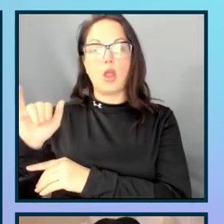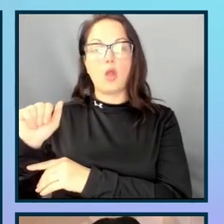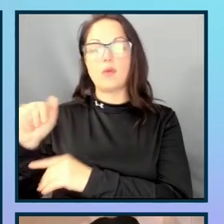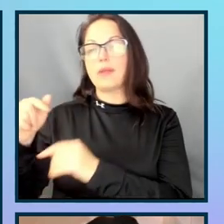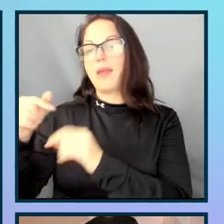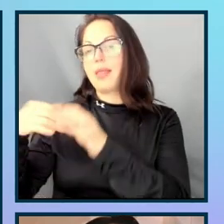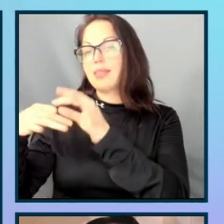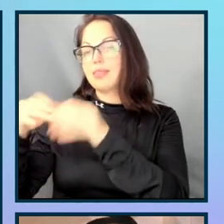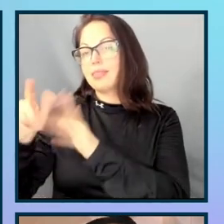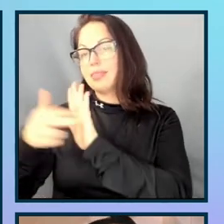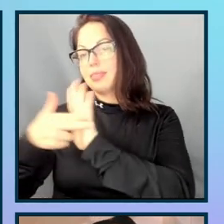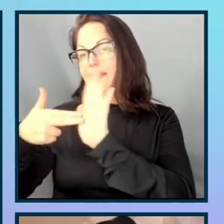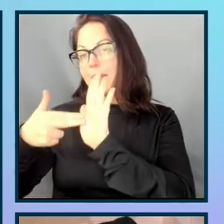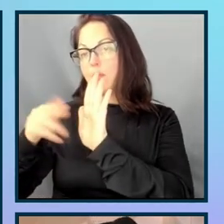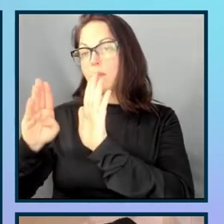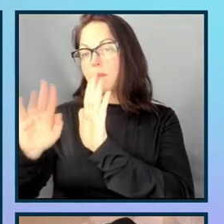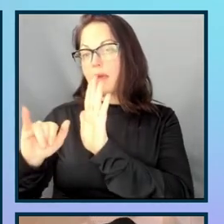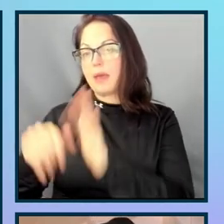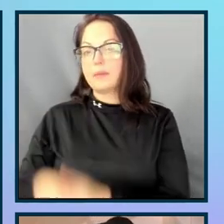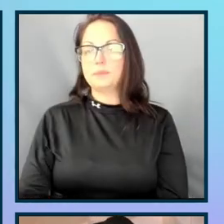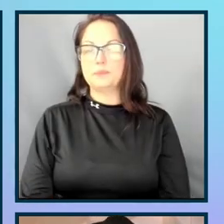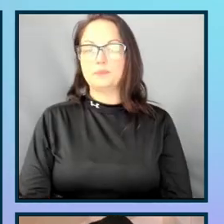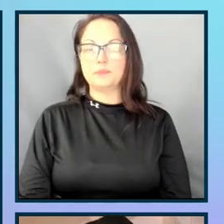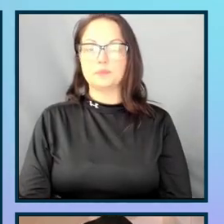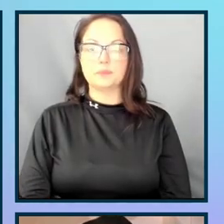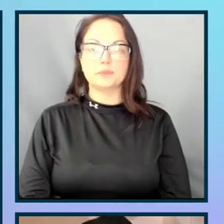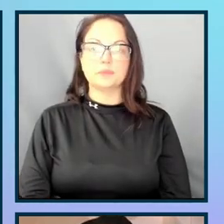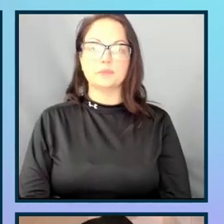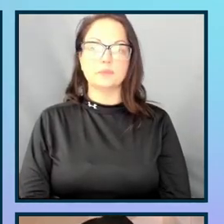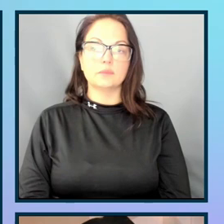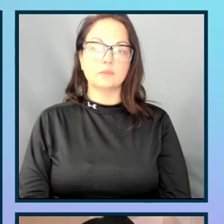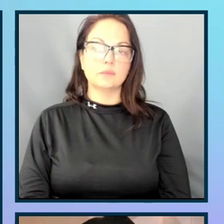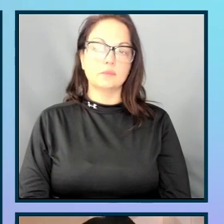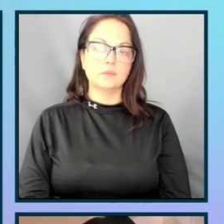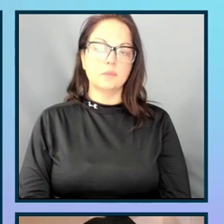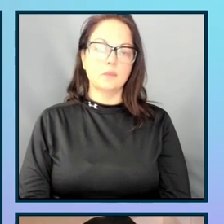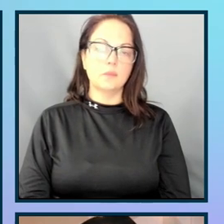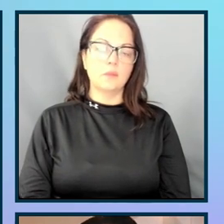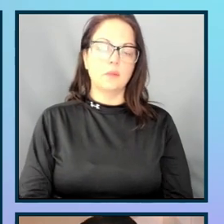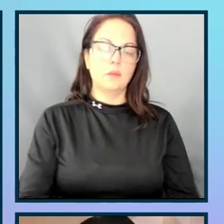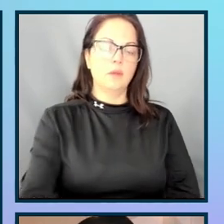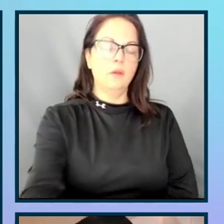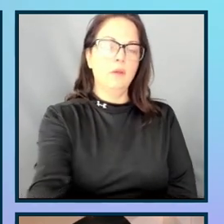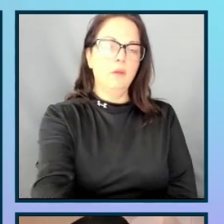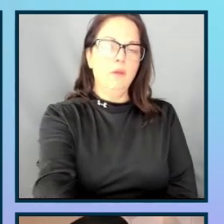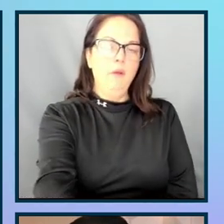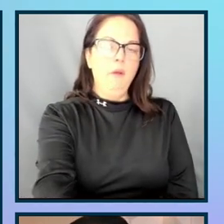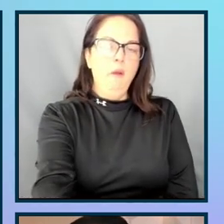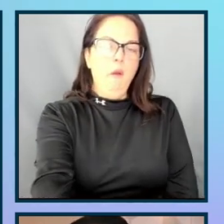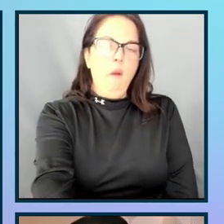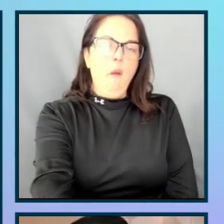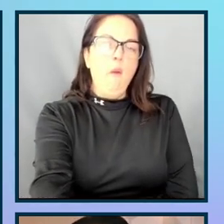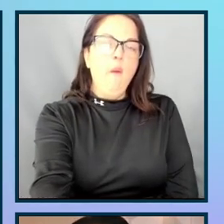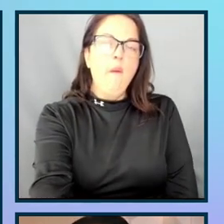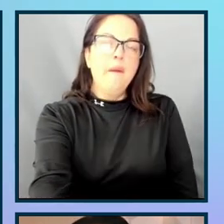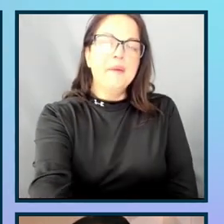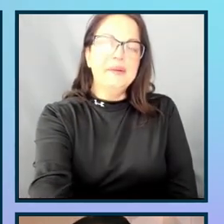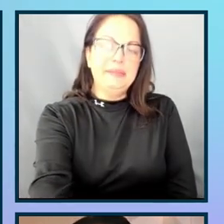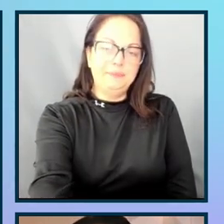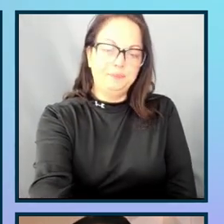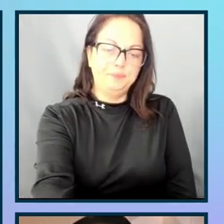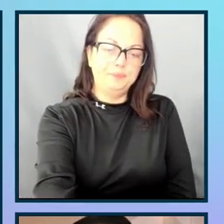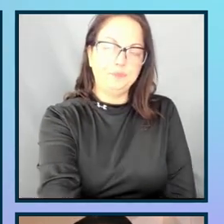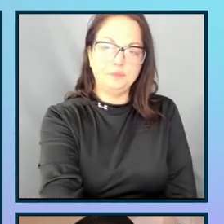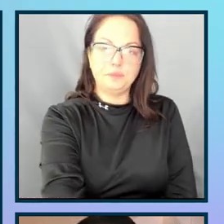a couple of different things here. So, I'm actually going to view